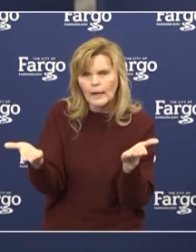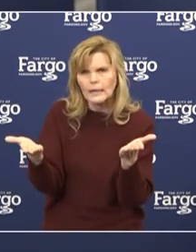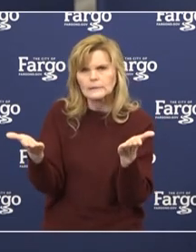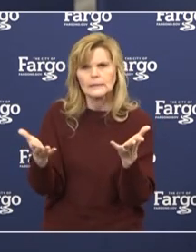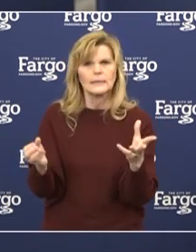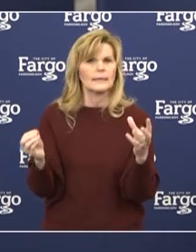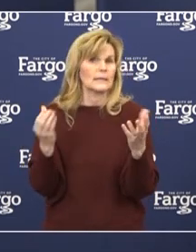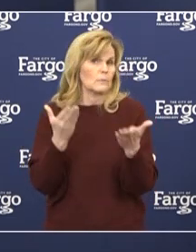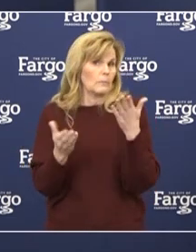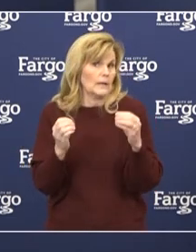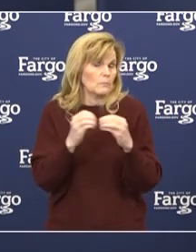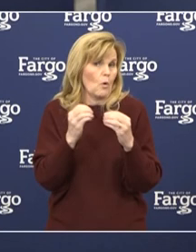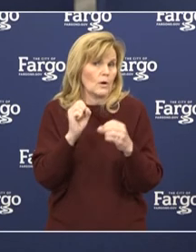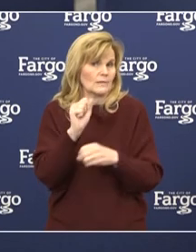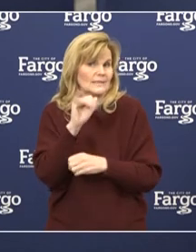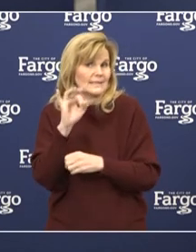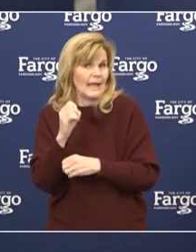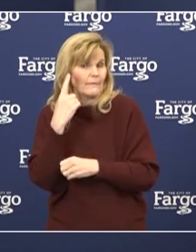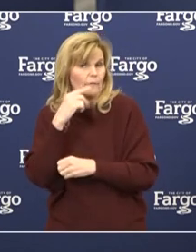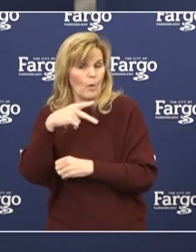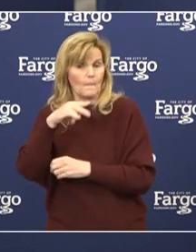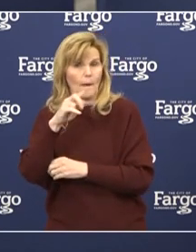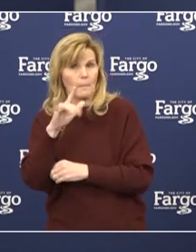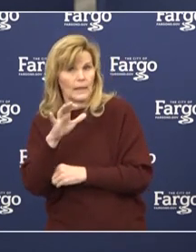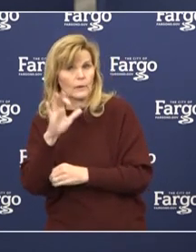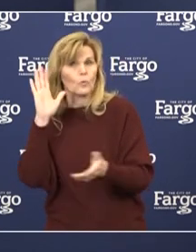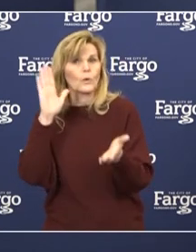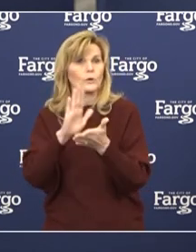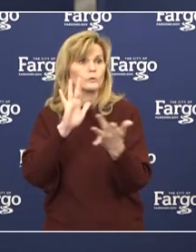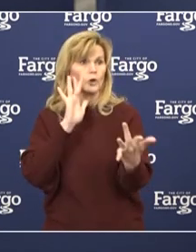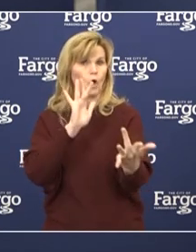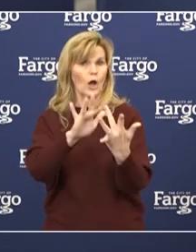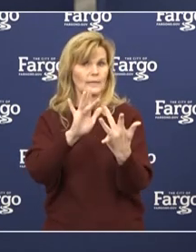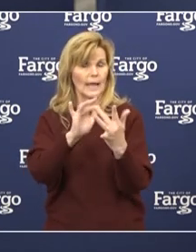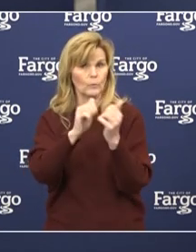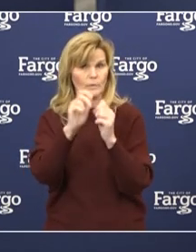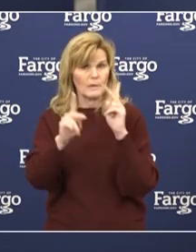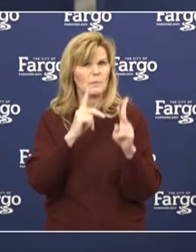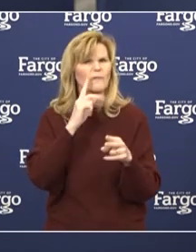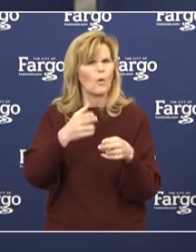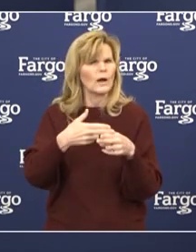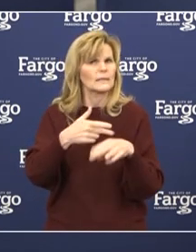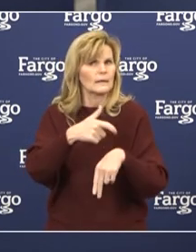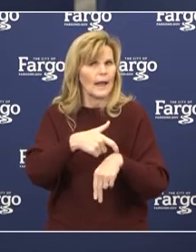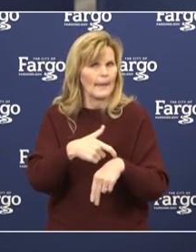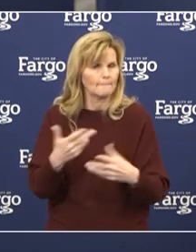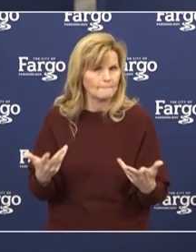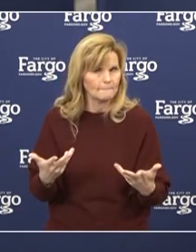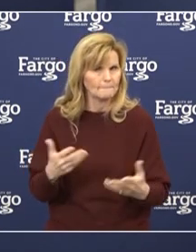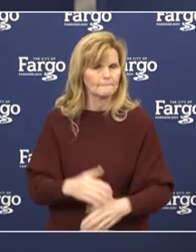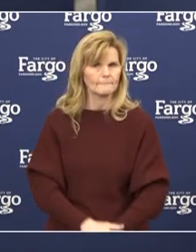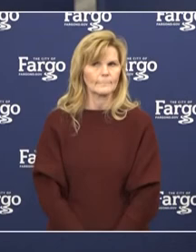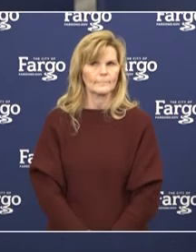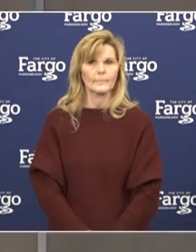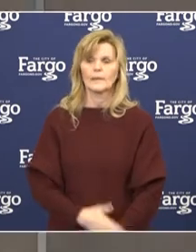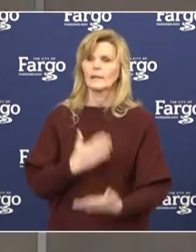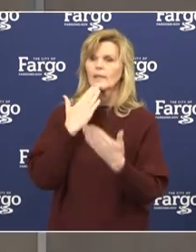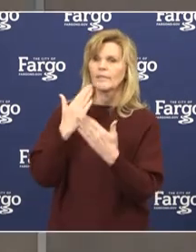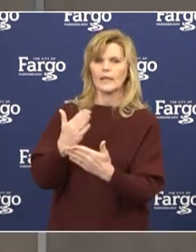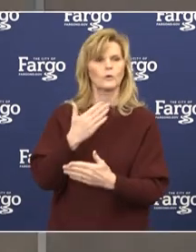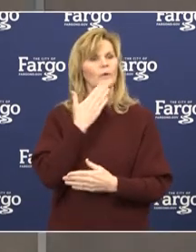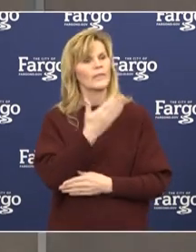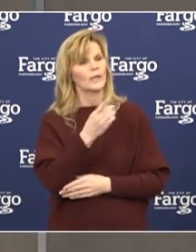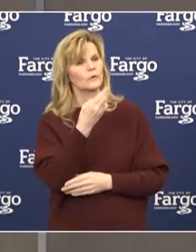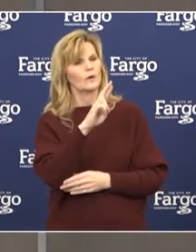publicly safe by reducing those social contact, at least for a period of time. Thank you. Thank you, Dr. Vetter.